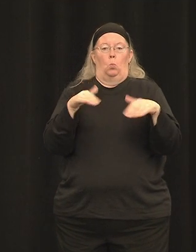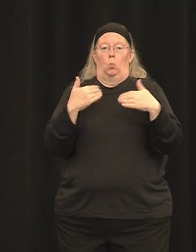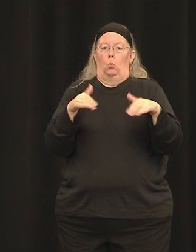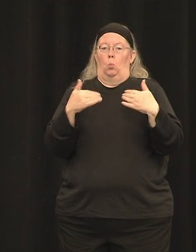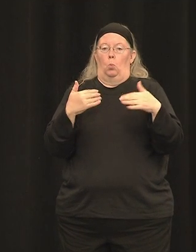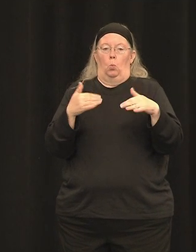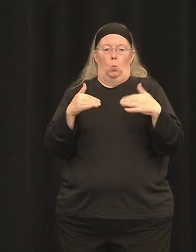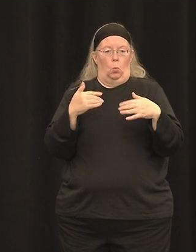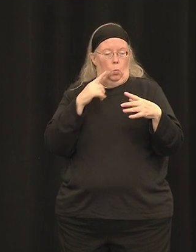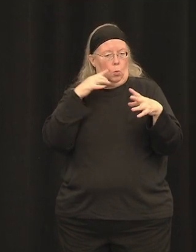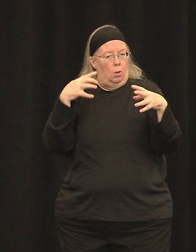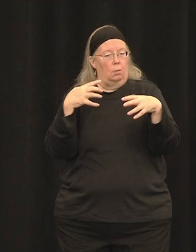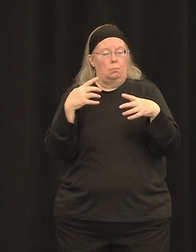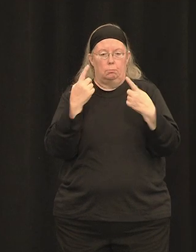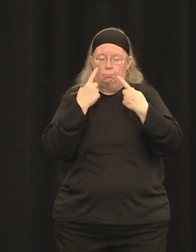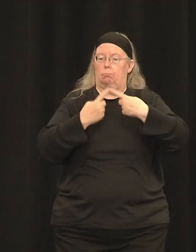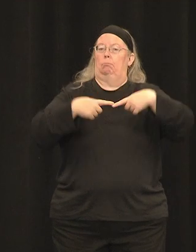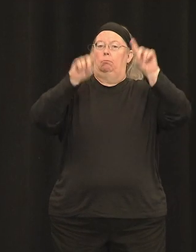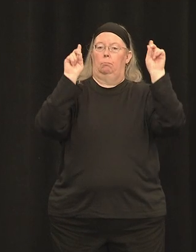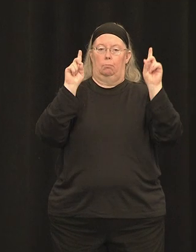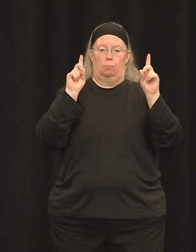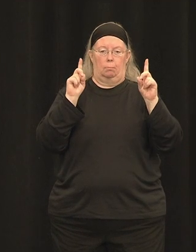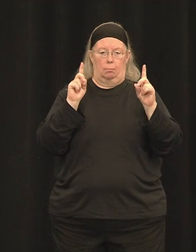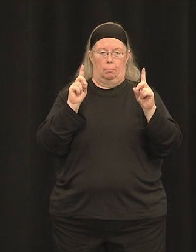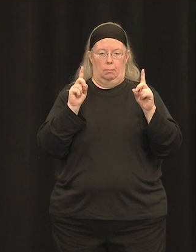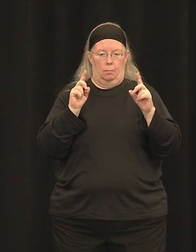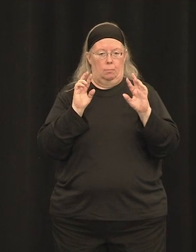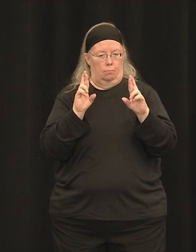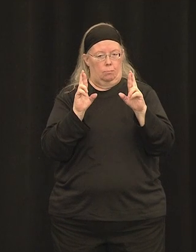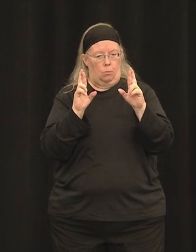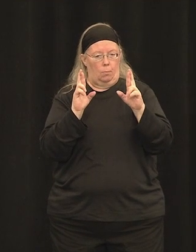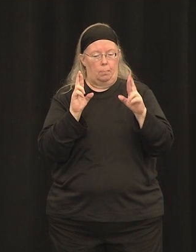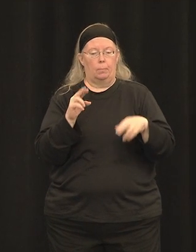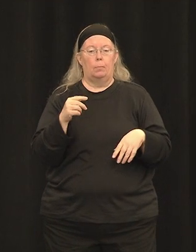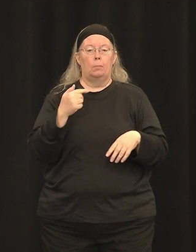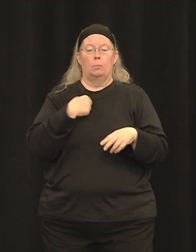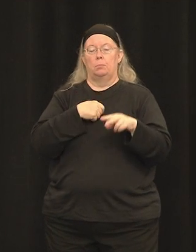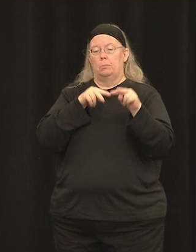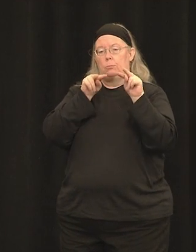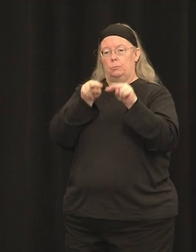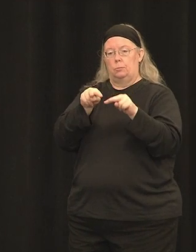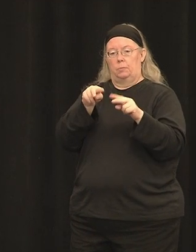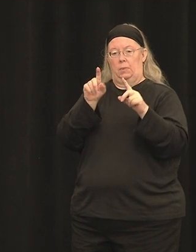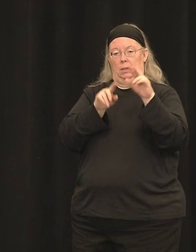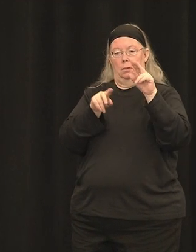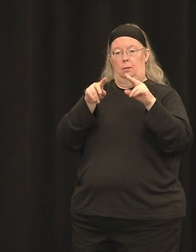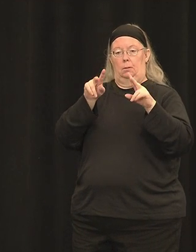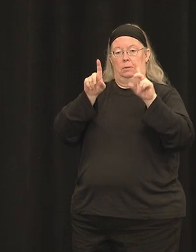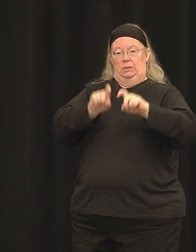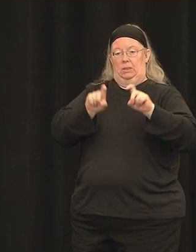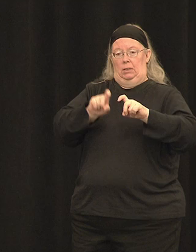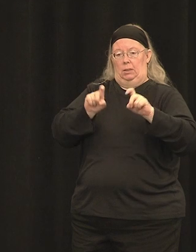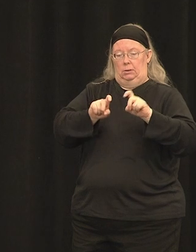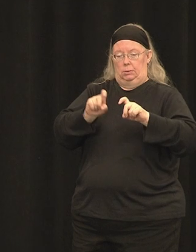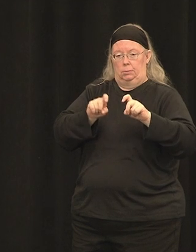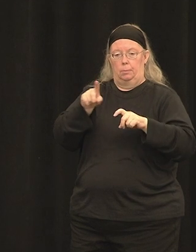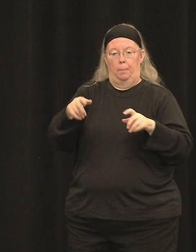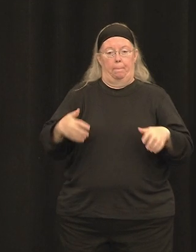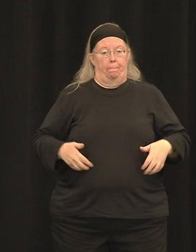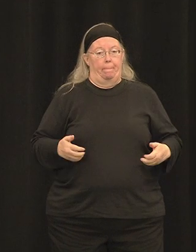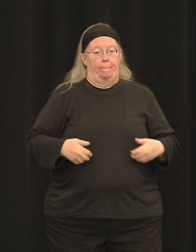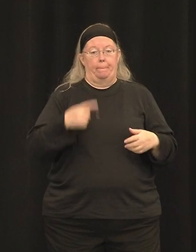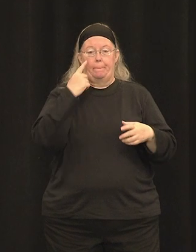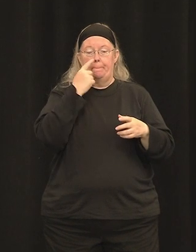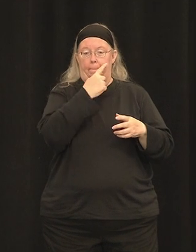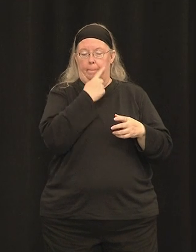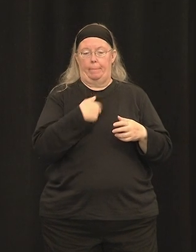So we asked that question in this experiment here. What you're looking at is a monkey eye that received three subretinal injections of just